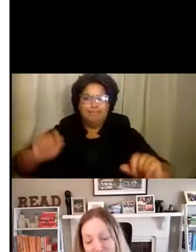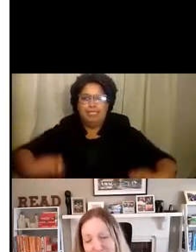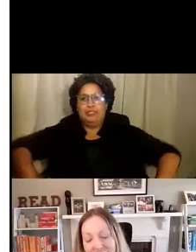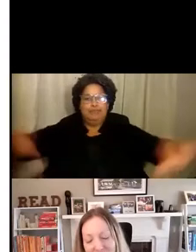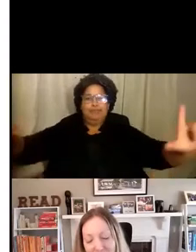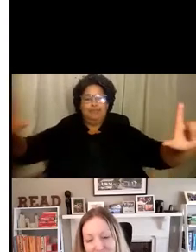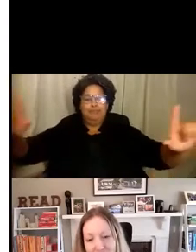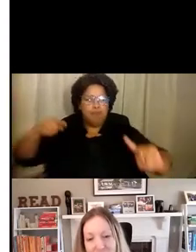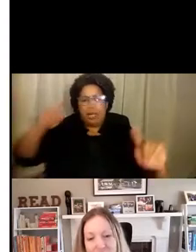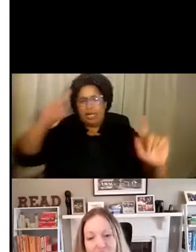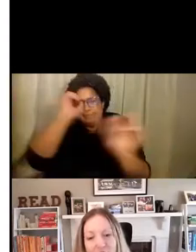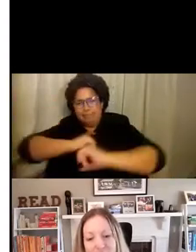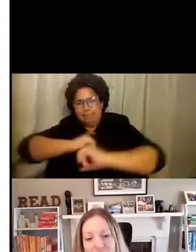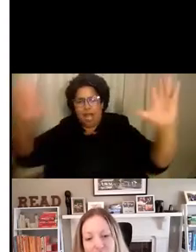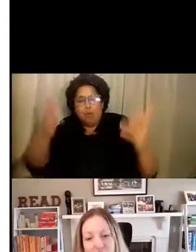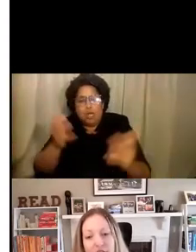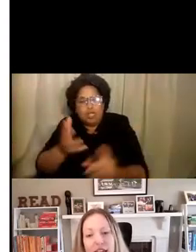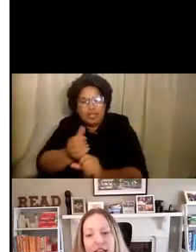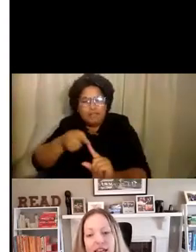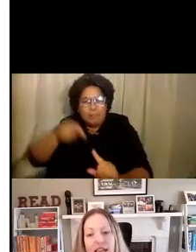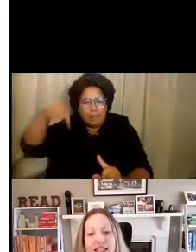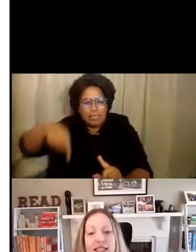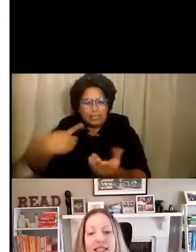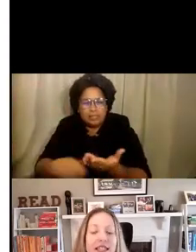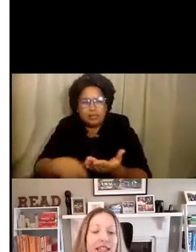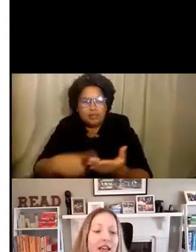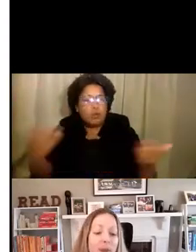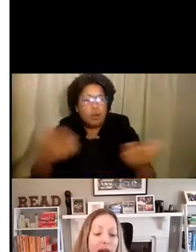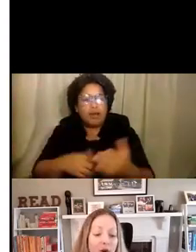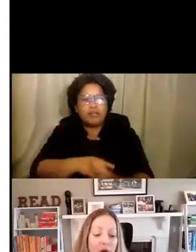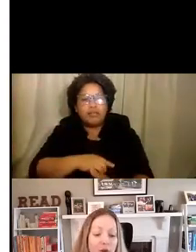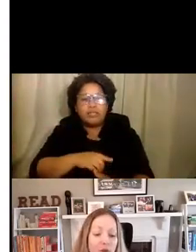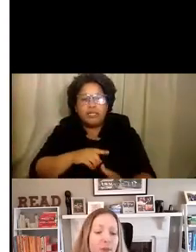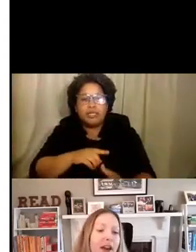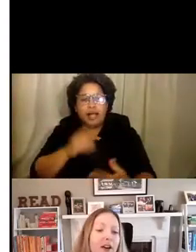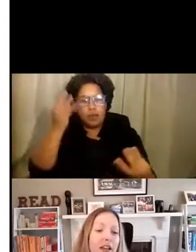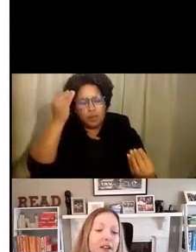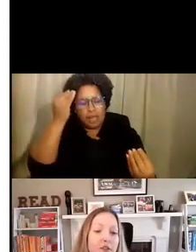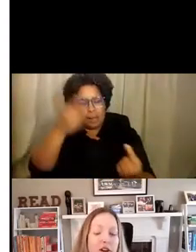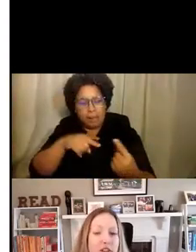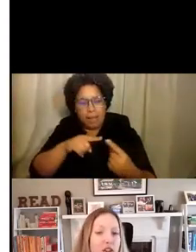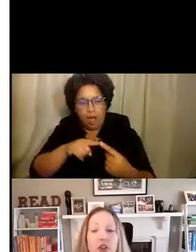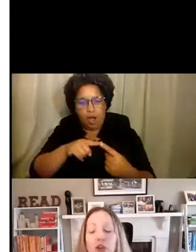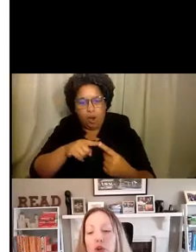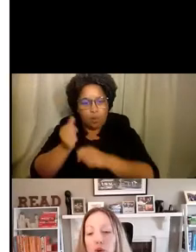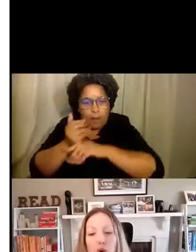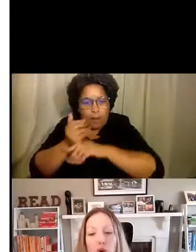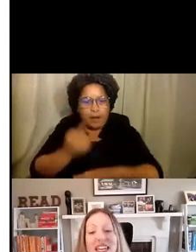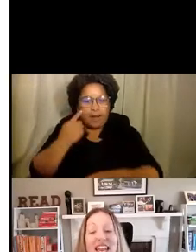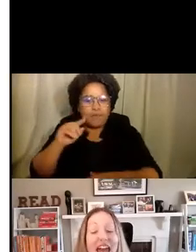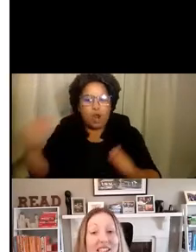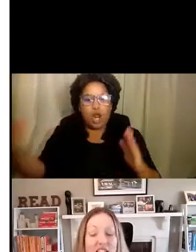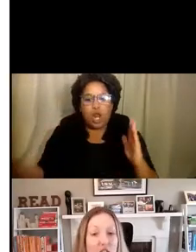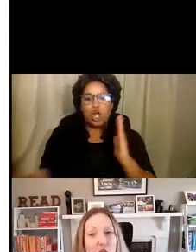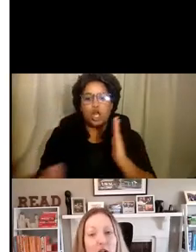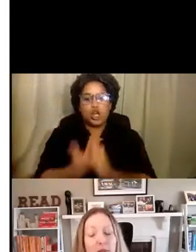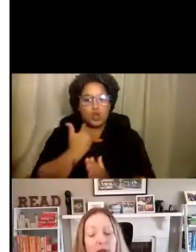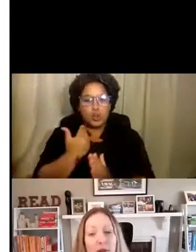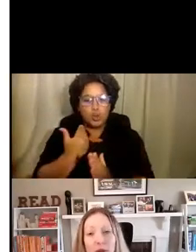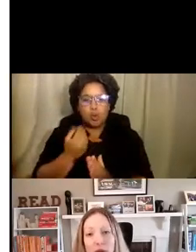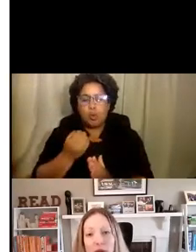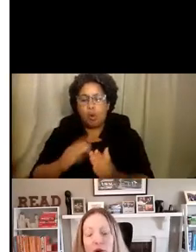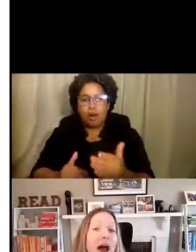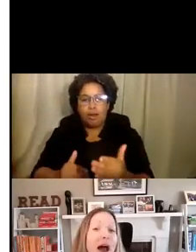you are able to take away from this conversation is to think about preparing for the new or the next